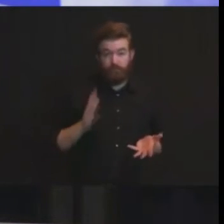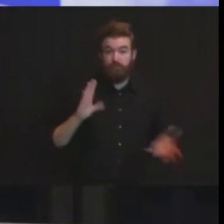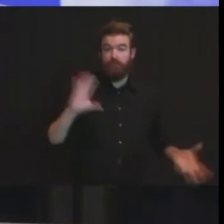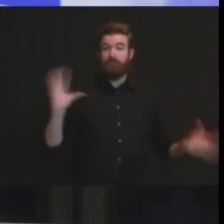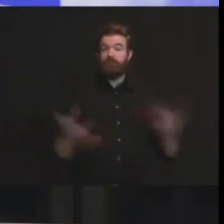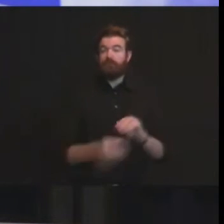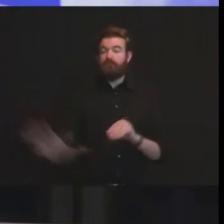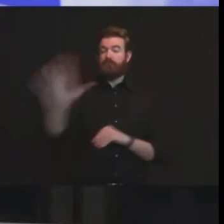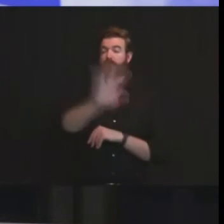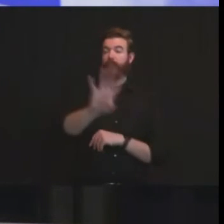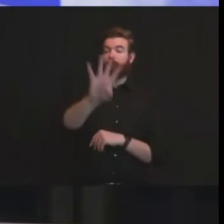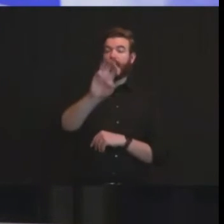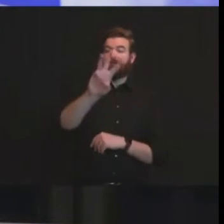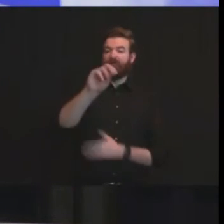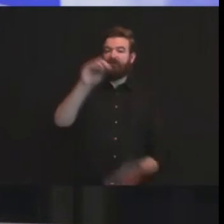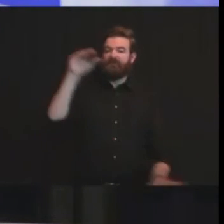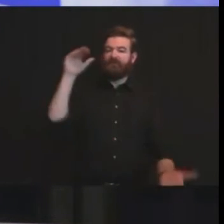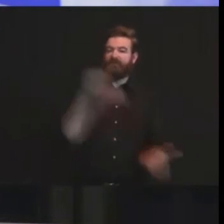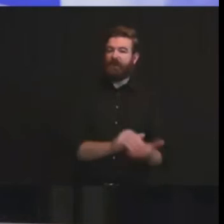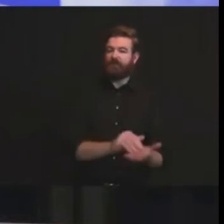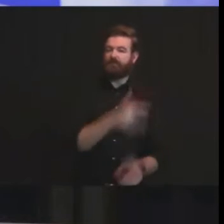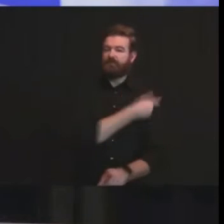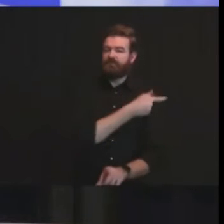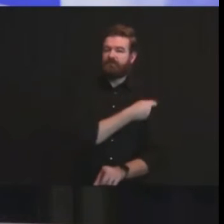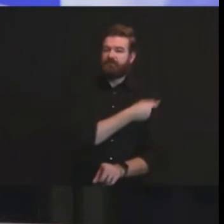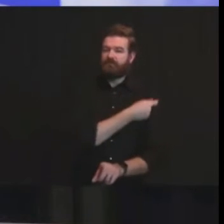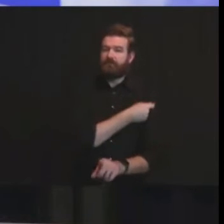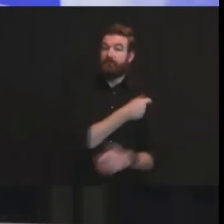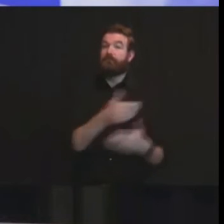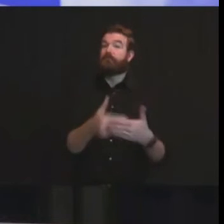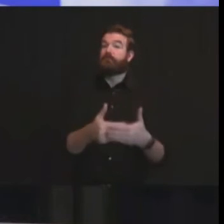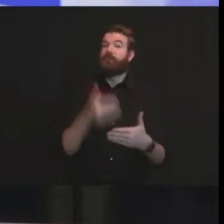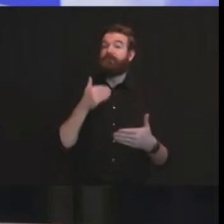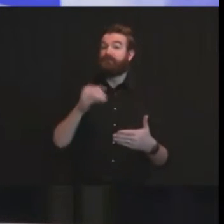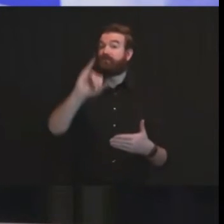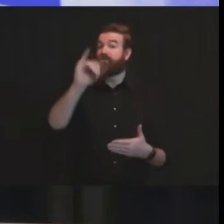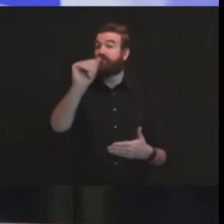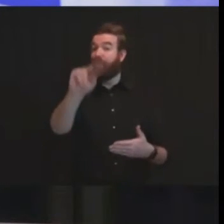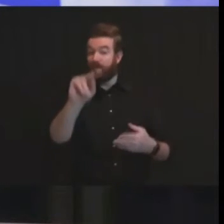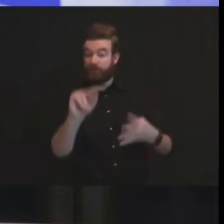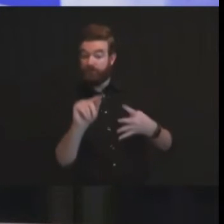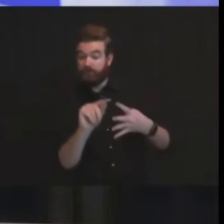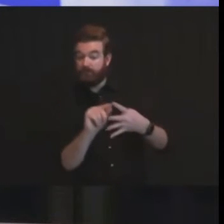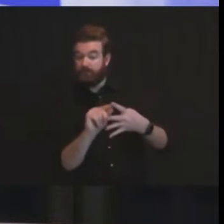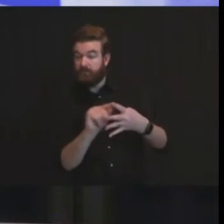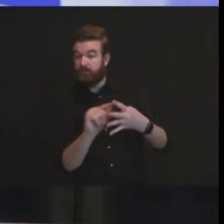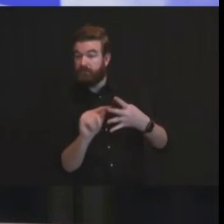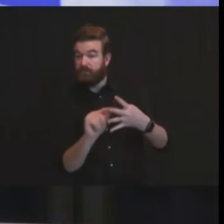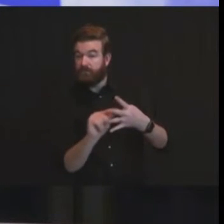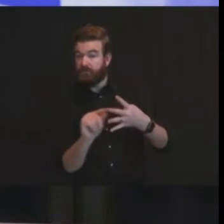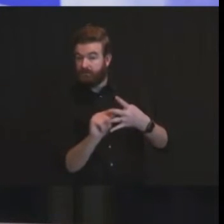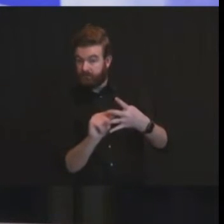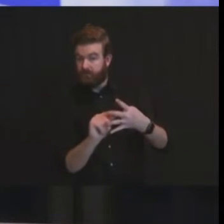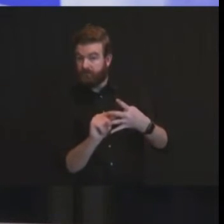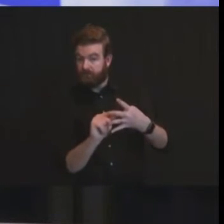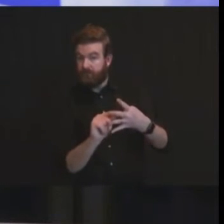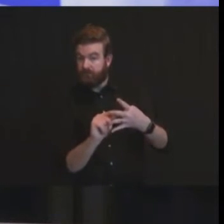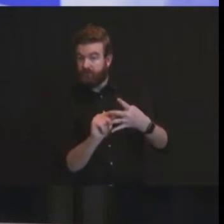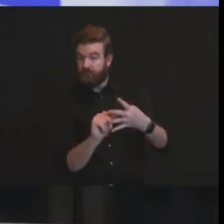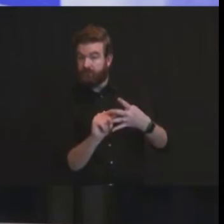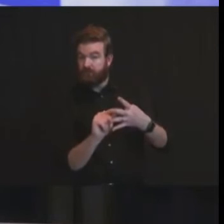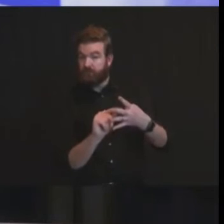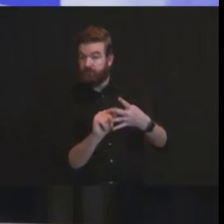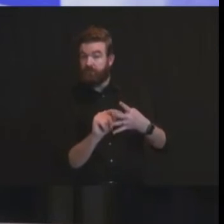january we expect the vaccine to be shipped directly to hospitals with ultra cold chain storage for the